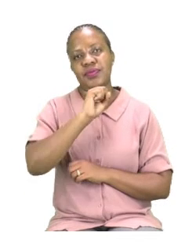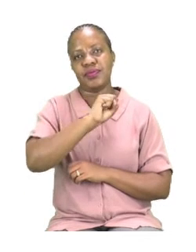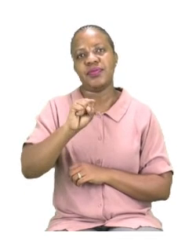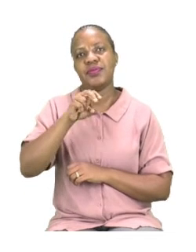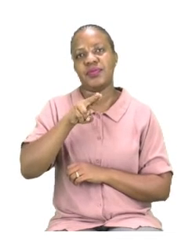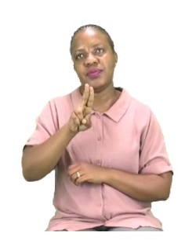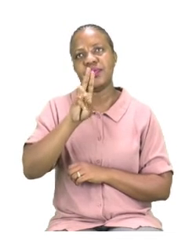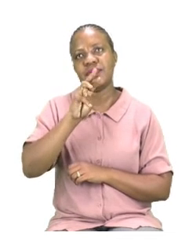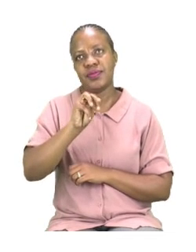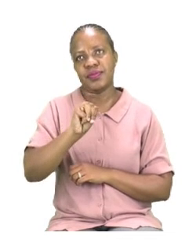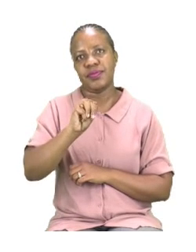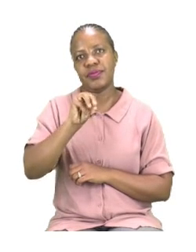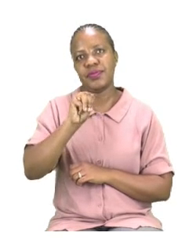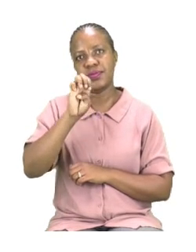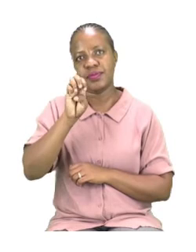summer, summer.